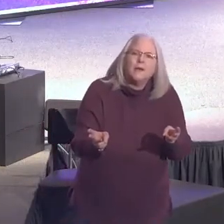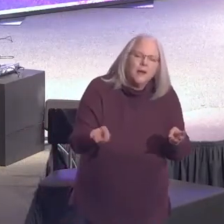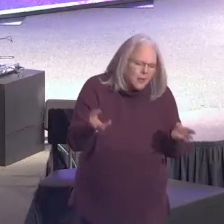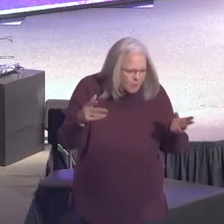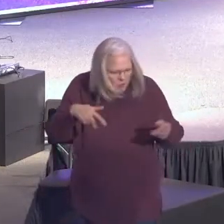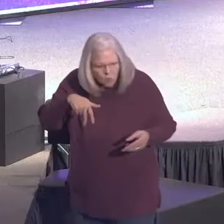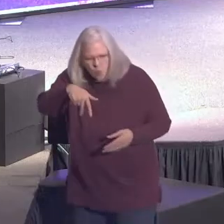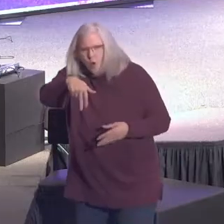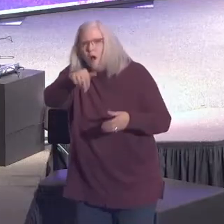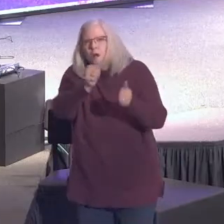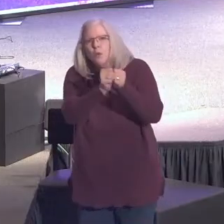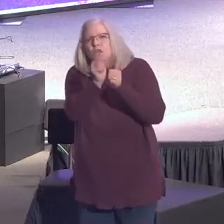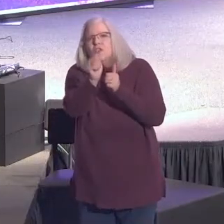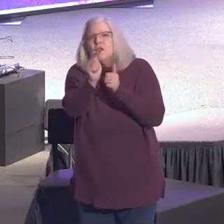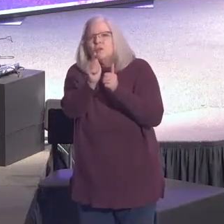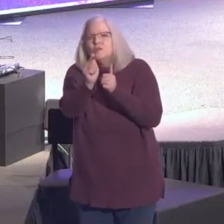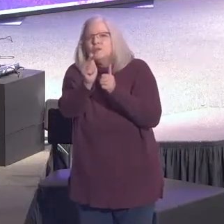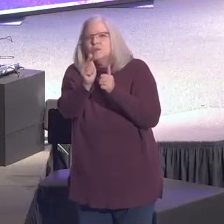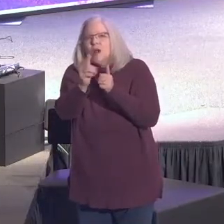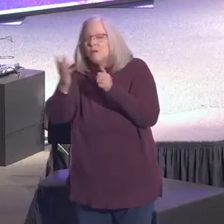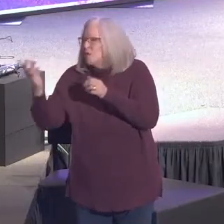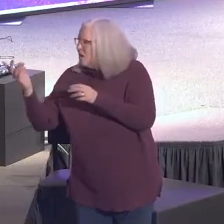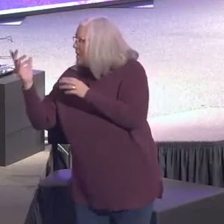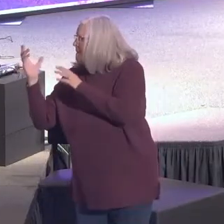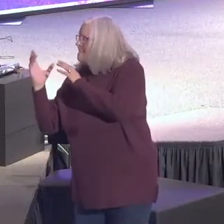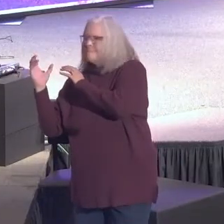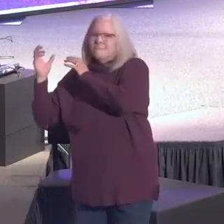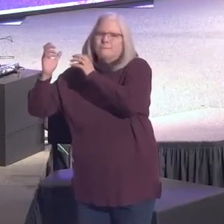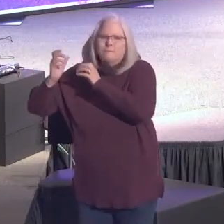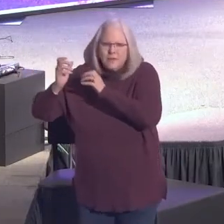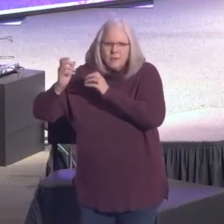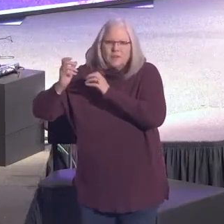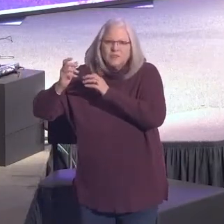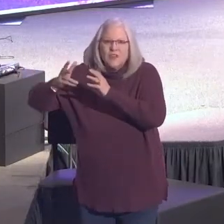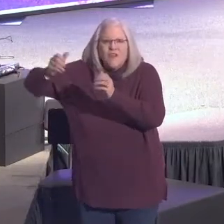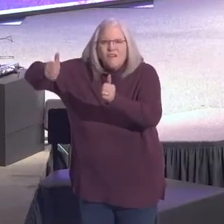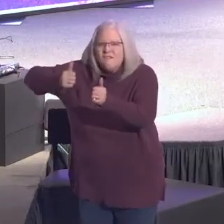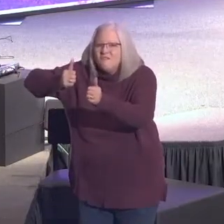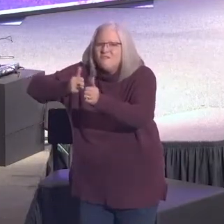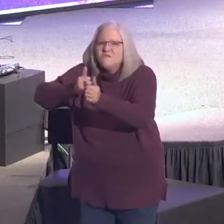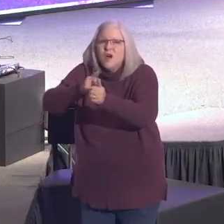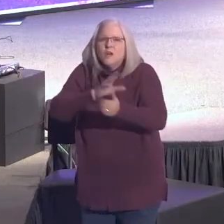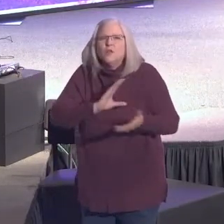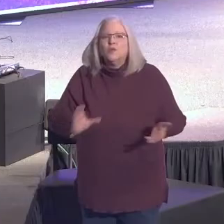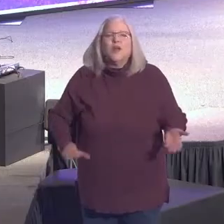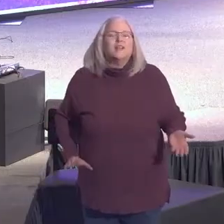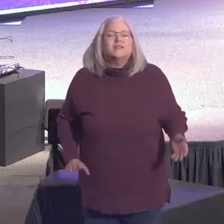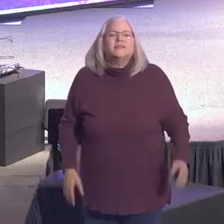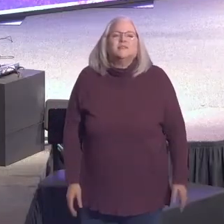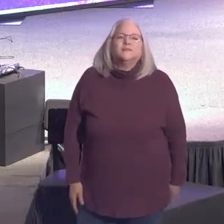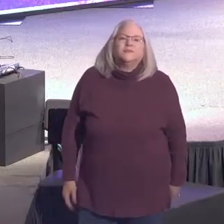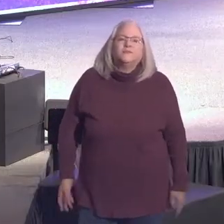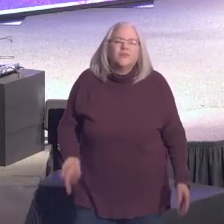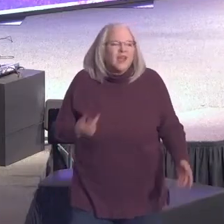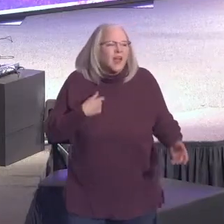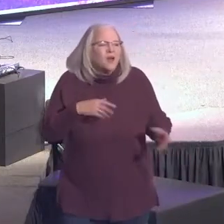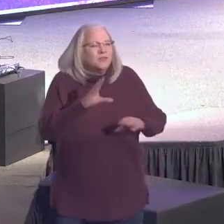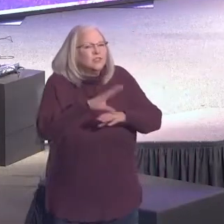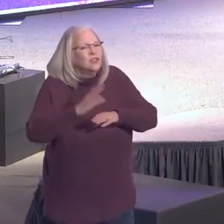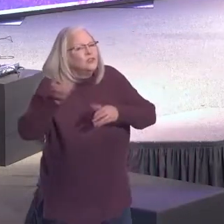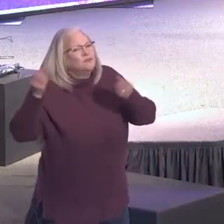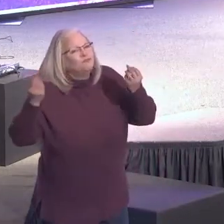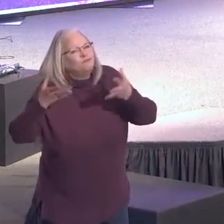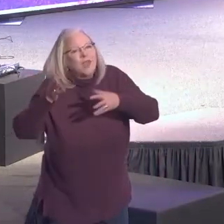with you. Take up my cross and follow Christ. Now here's the deal. I was in church for many